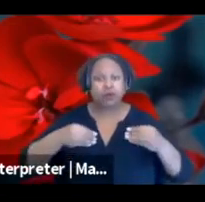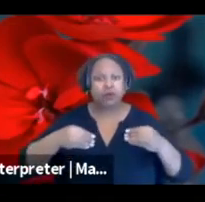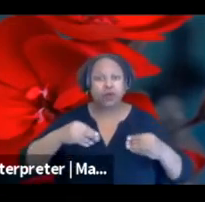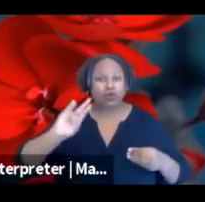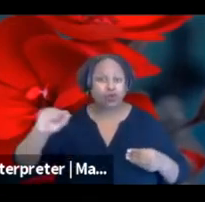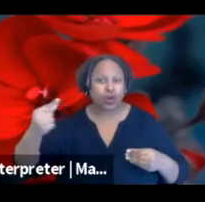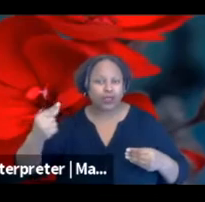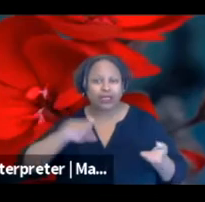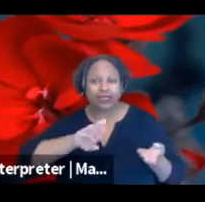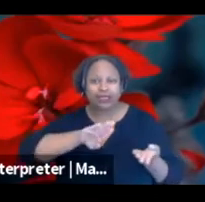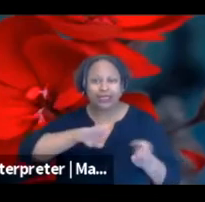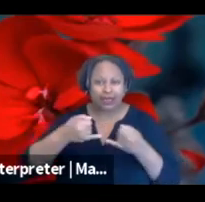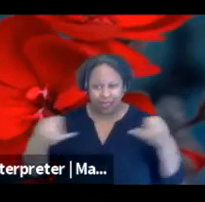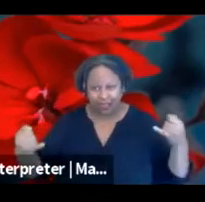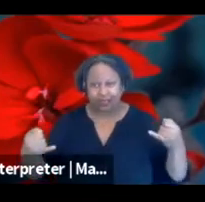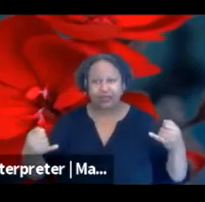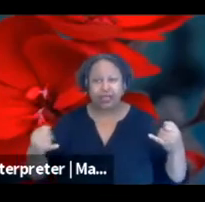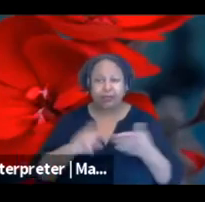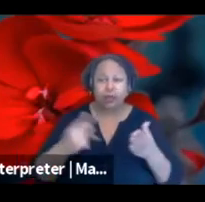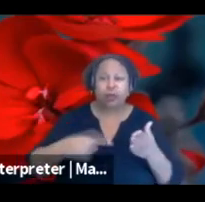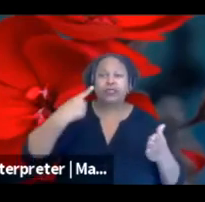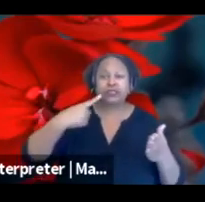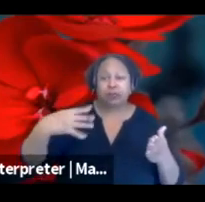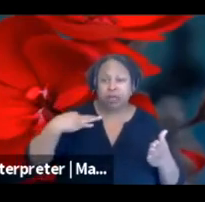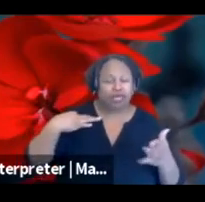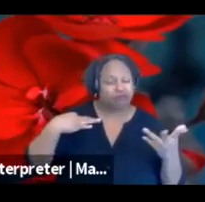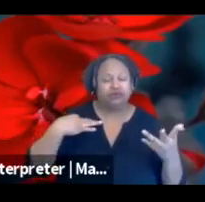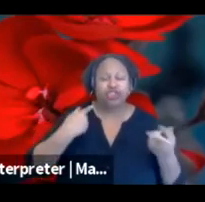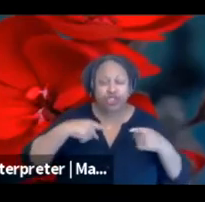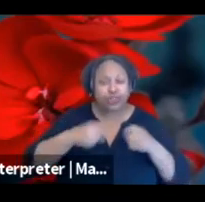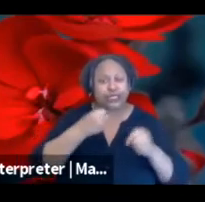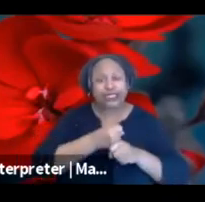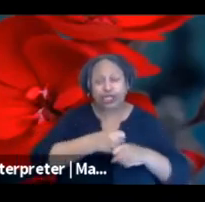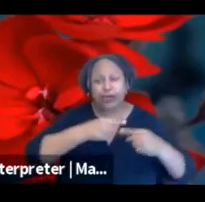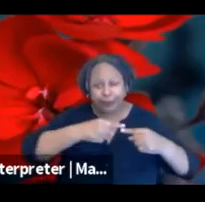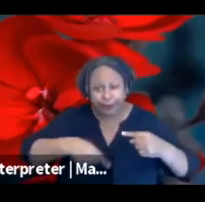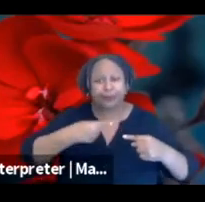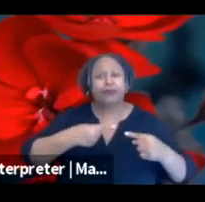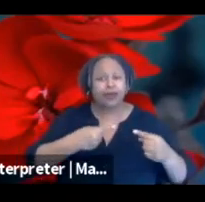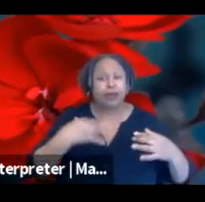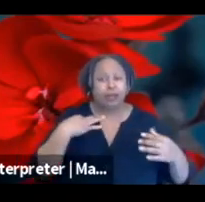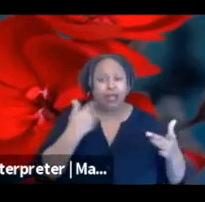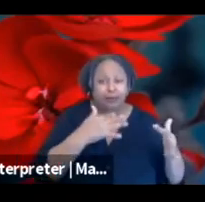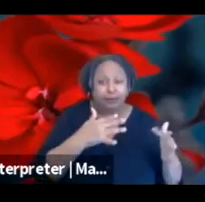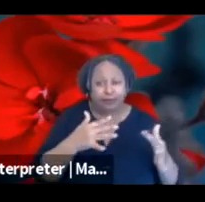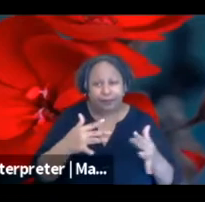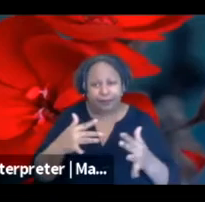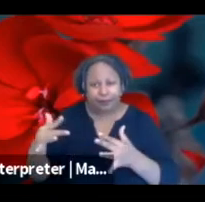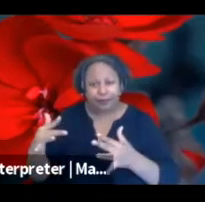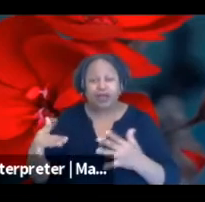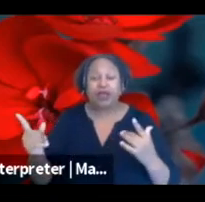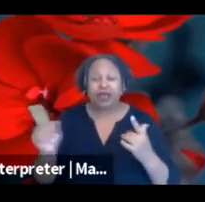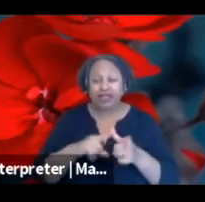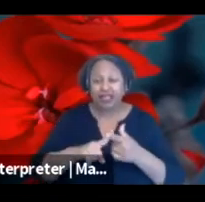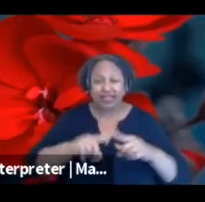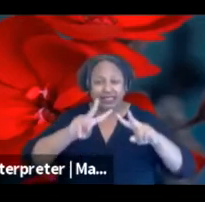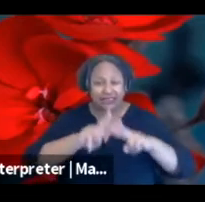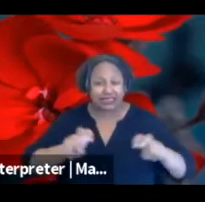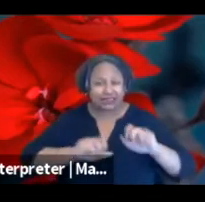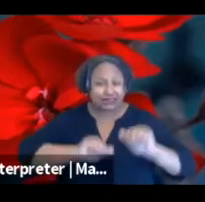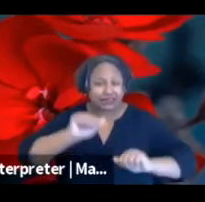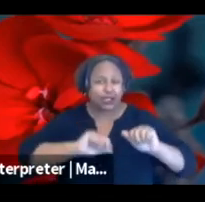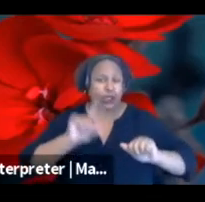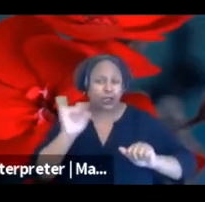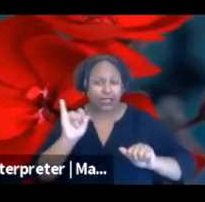and there were also some considerations when it came to what it looked like to to be assessed within this application.